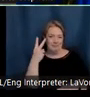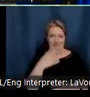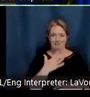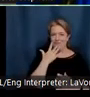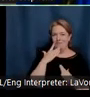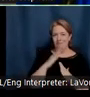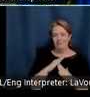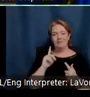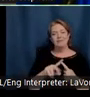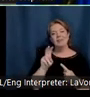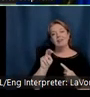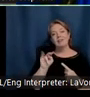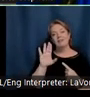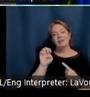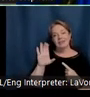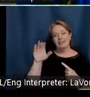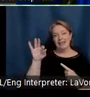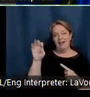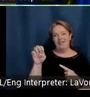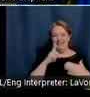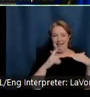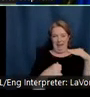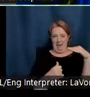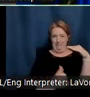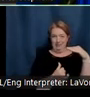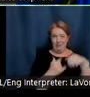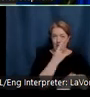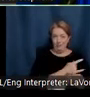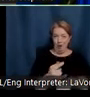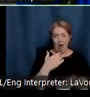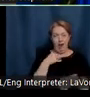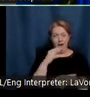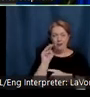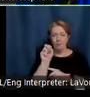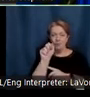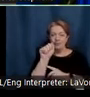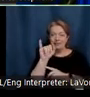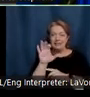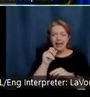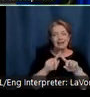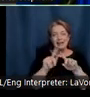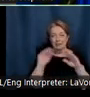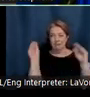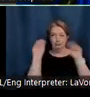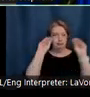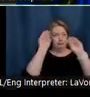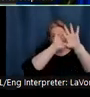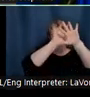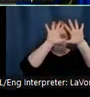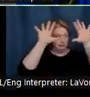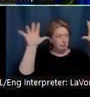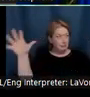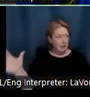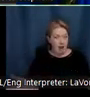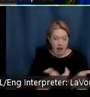include the Venice Cafe, a basement-level bar where mosaics and quirky assemblages blanket every visible surface, and we're talking